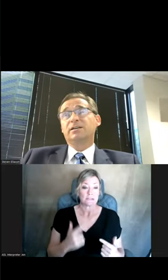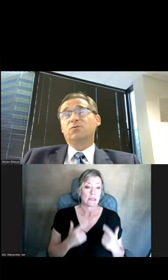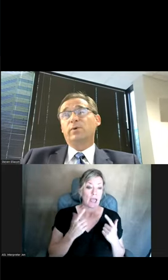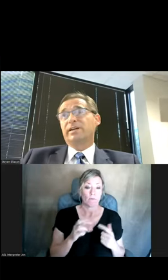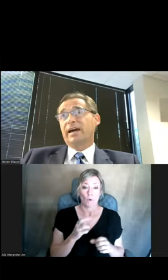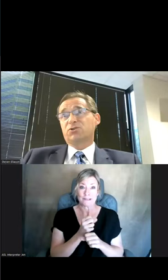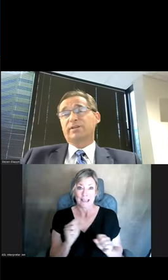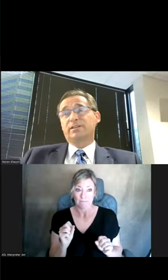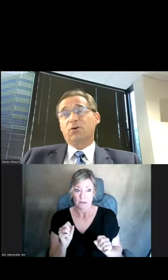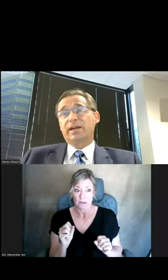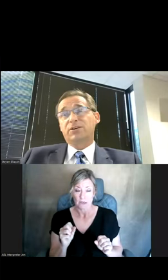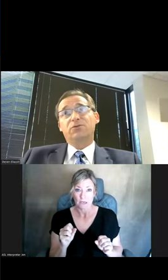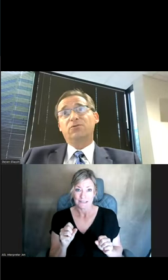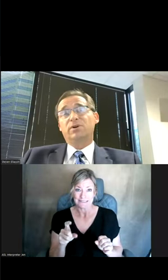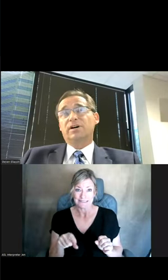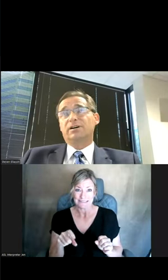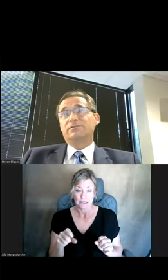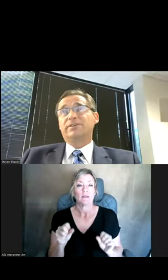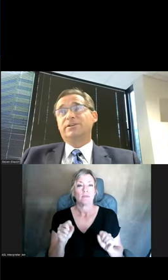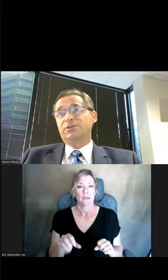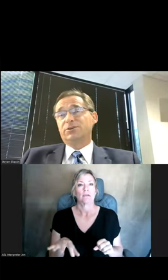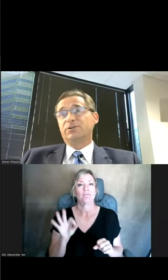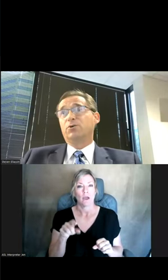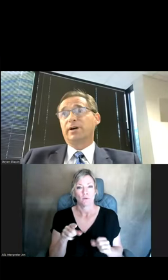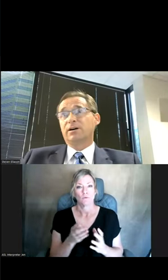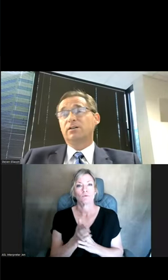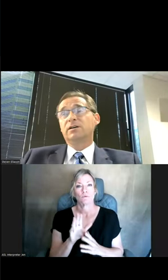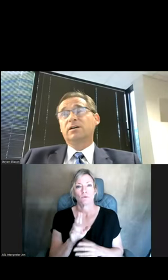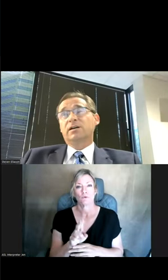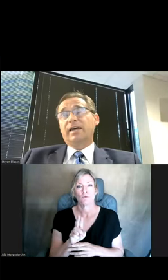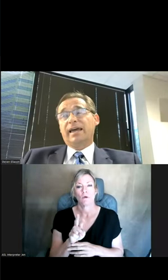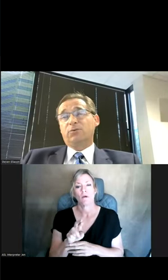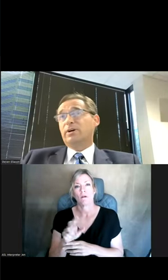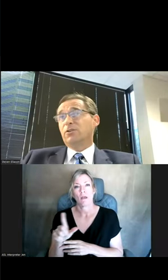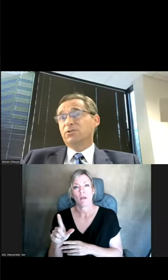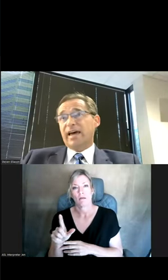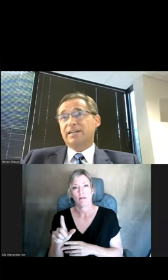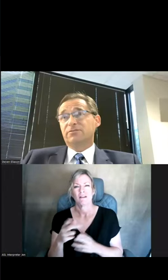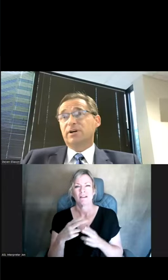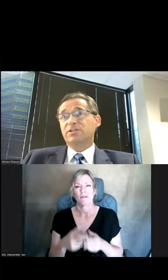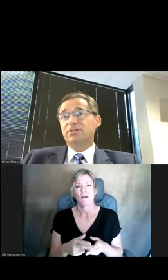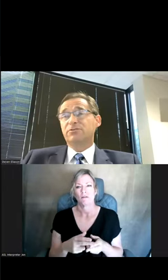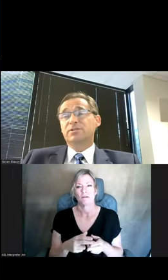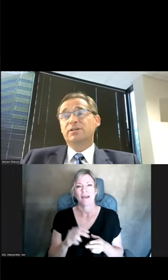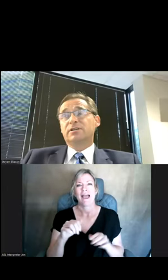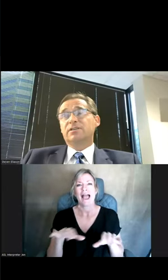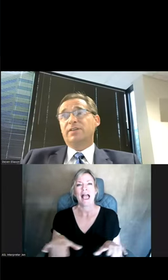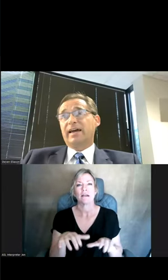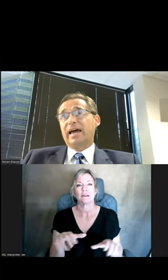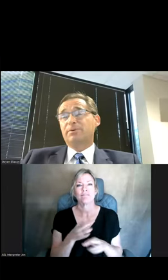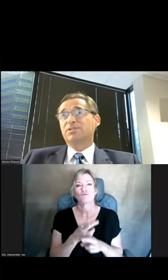we can actually locate you via your URL, and we call those active rescues.